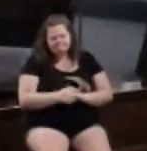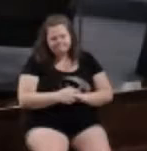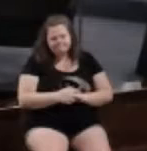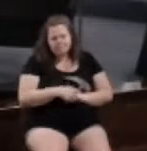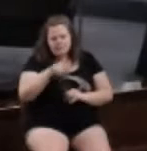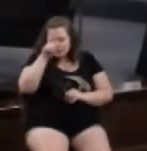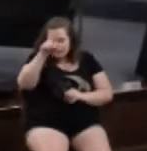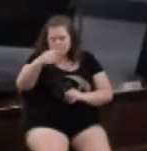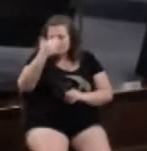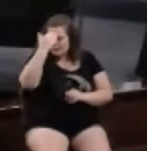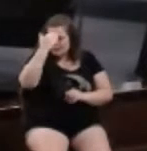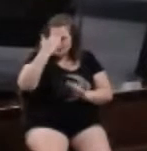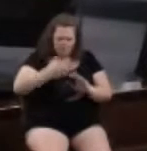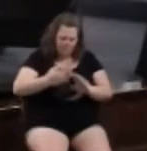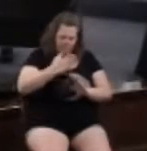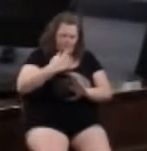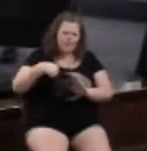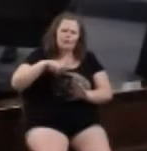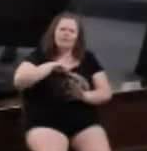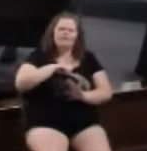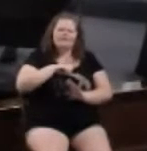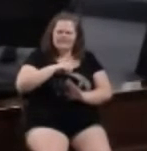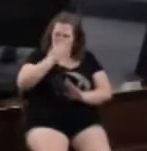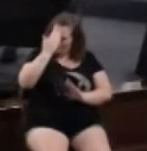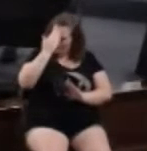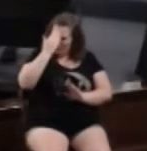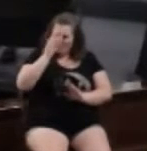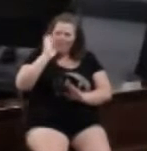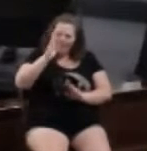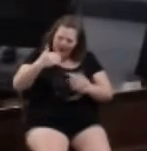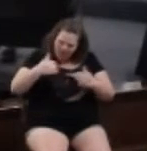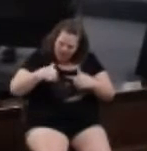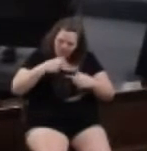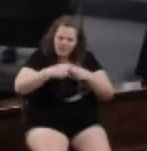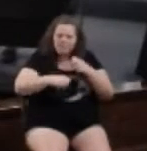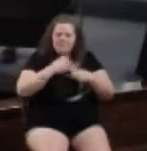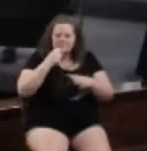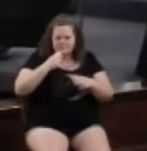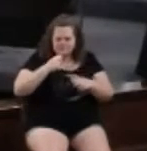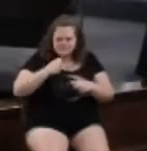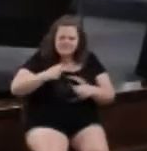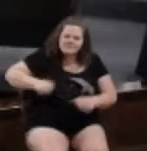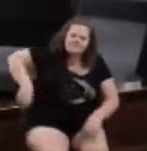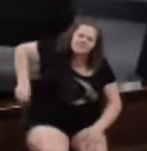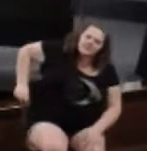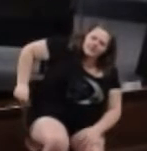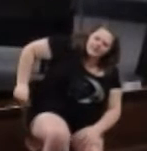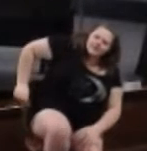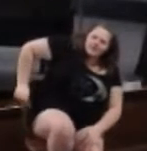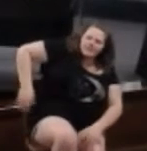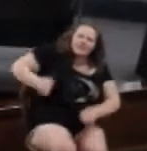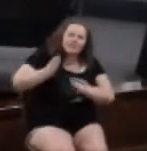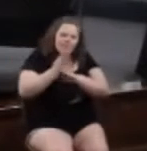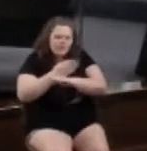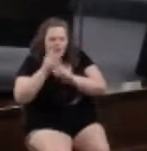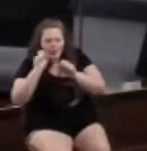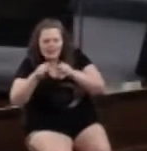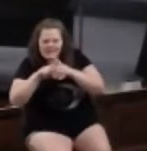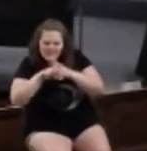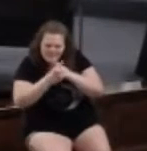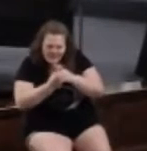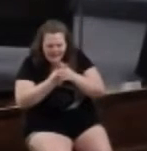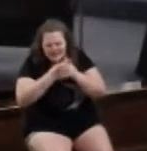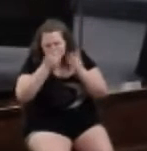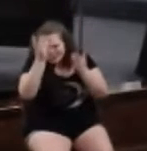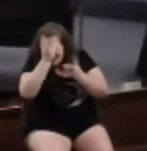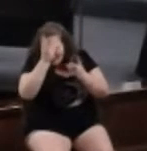You know before we do that there were going to be problems, and before we could even begin to worry